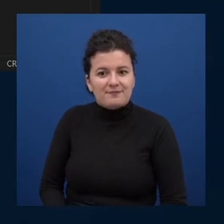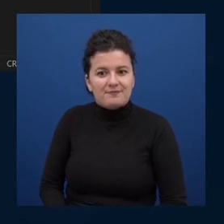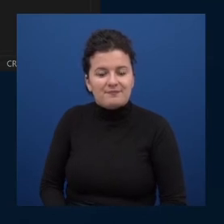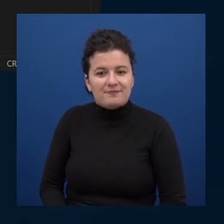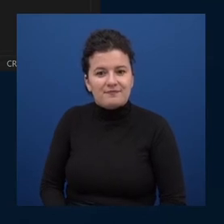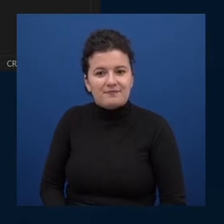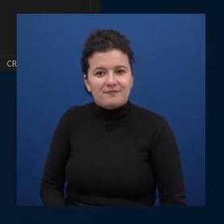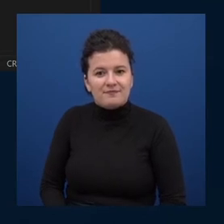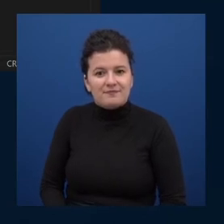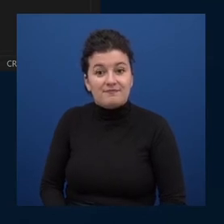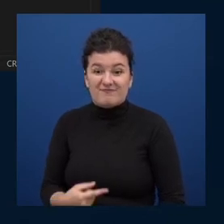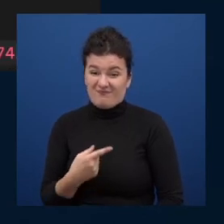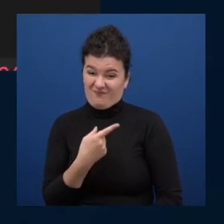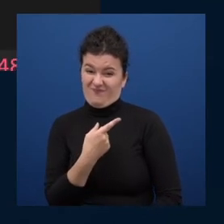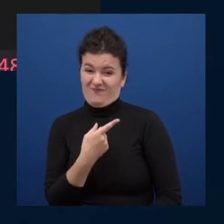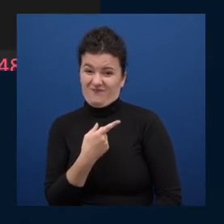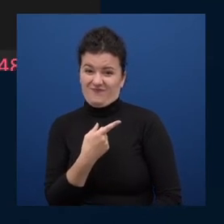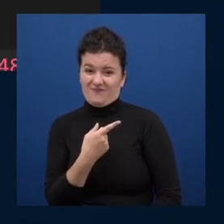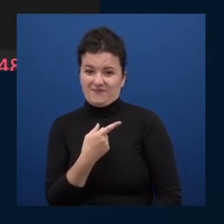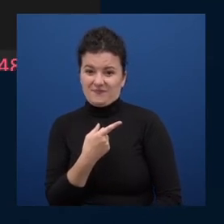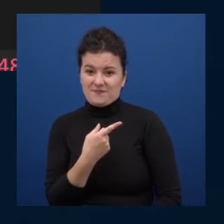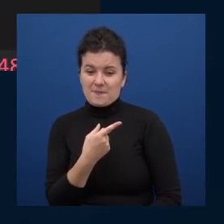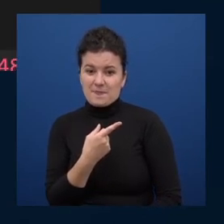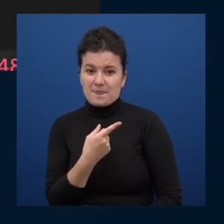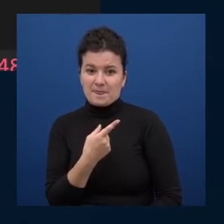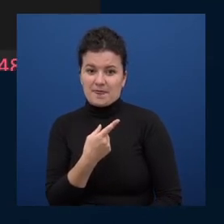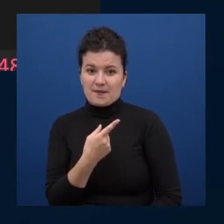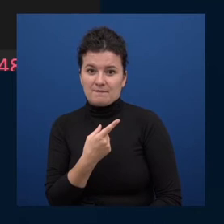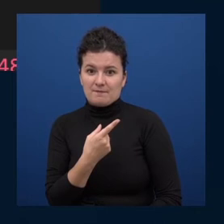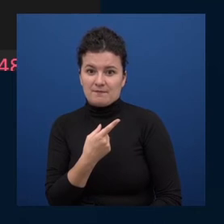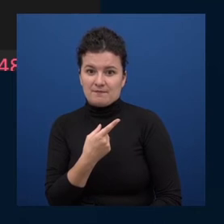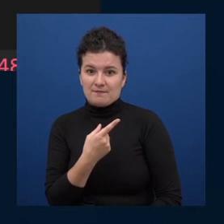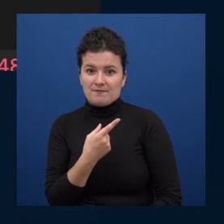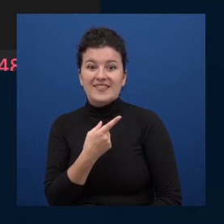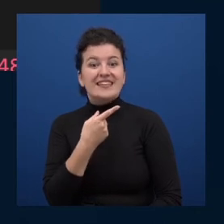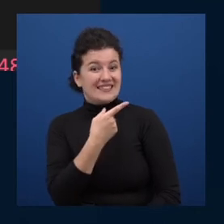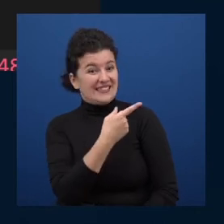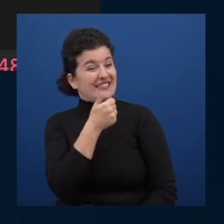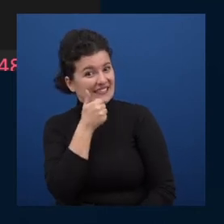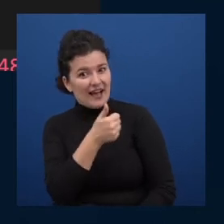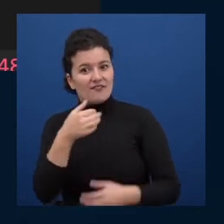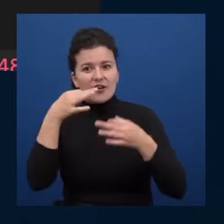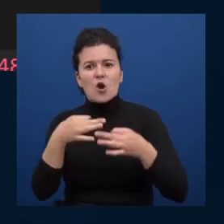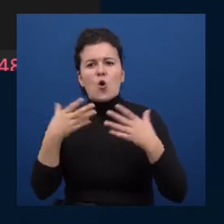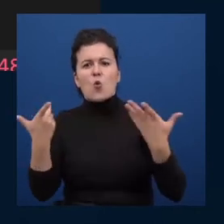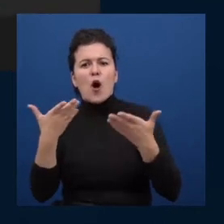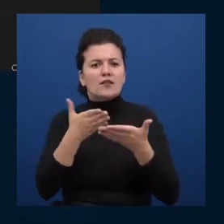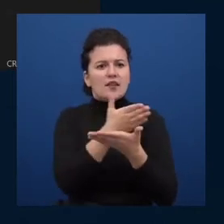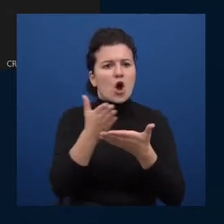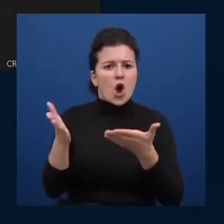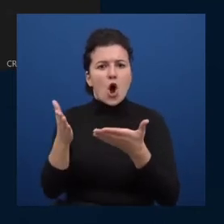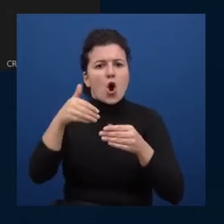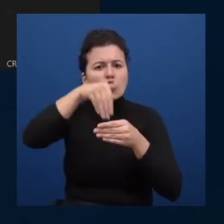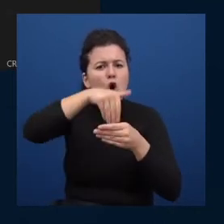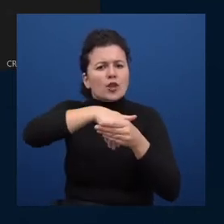and that's the format that decides about content types and dividers and that means